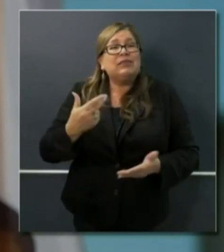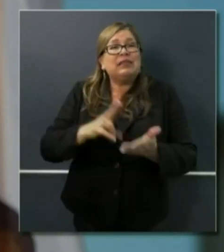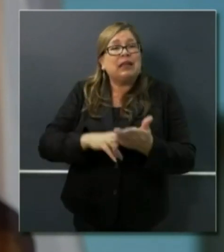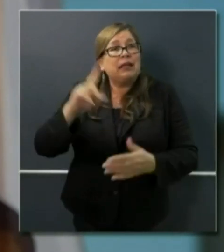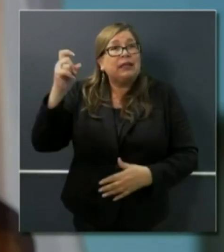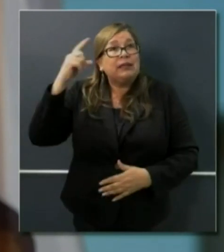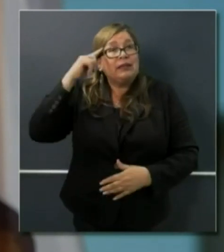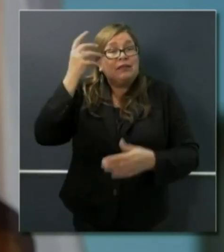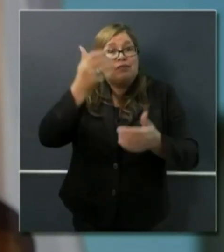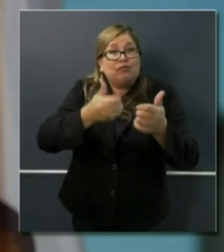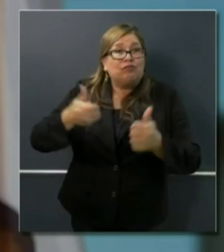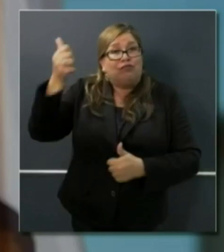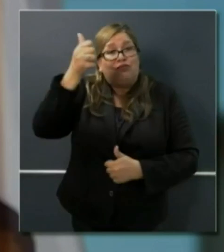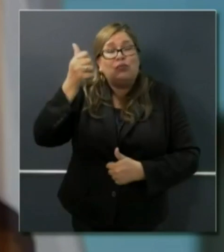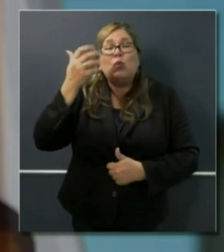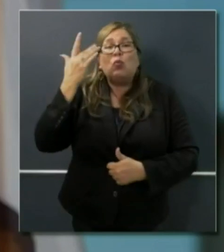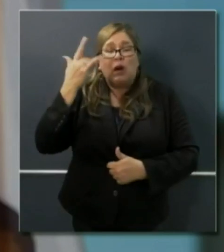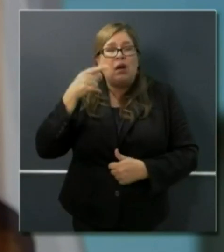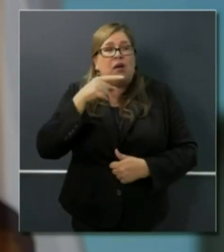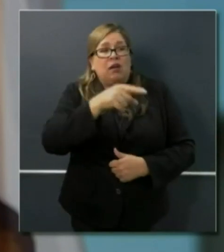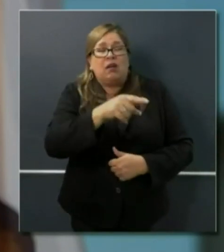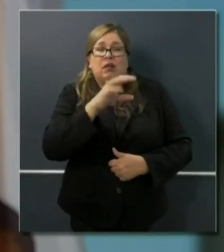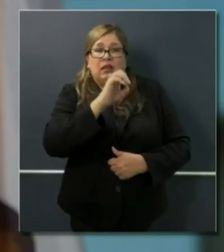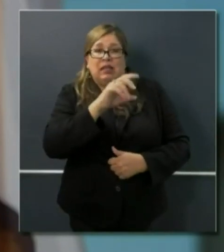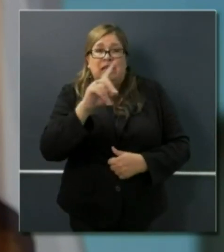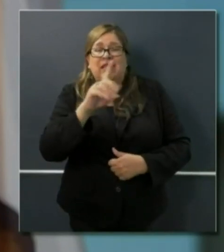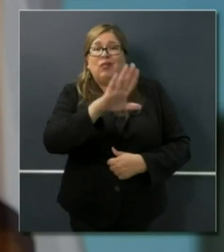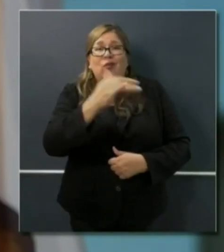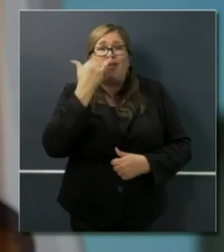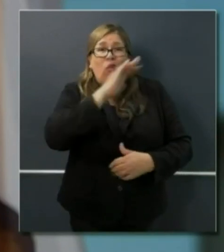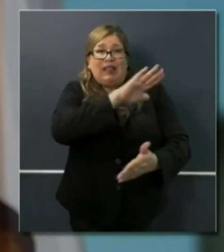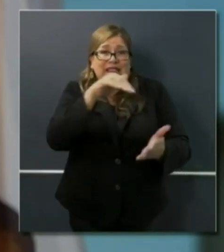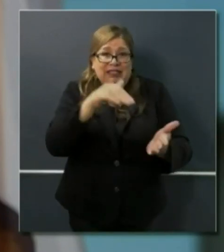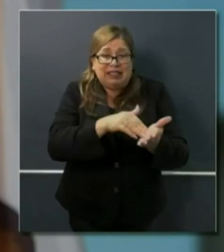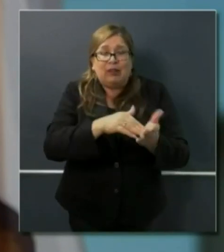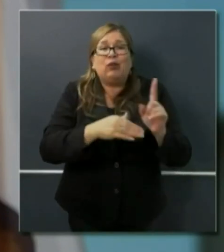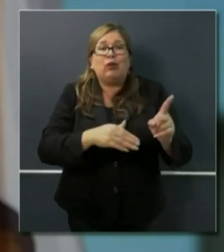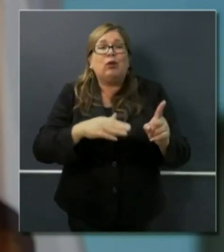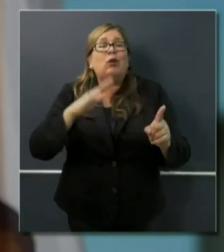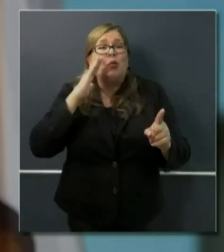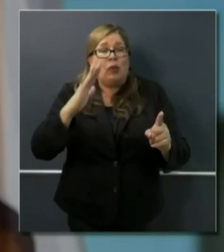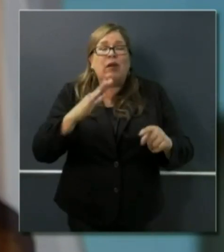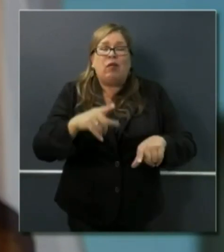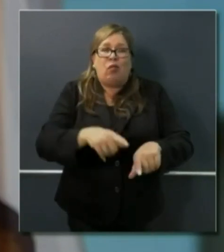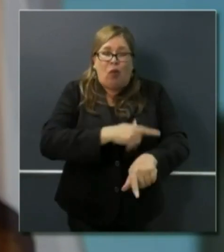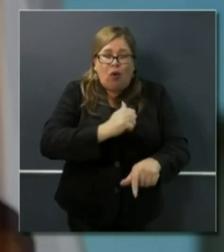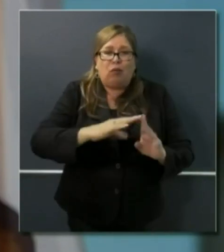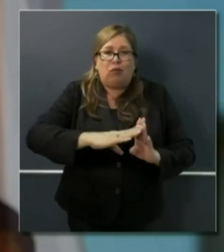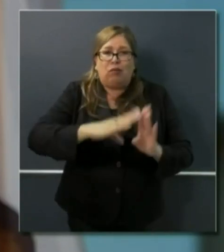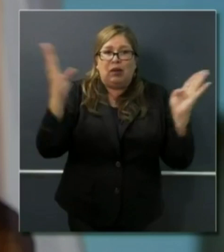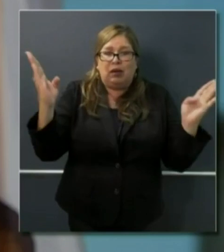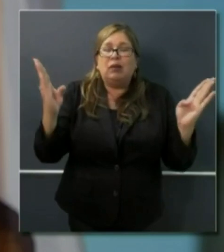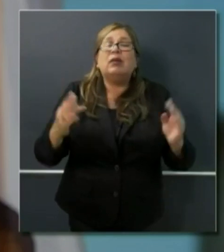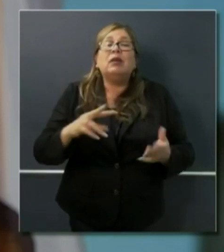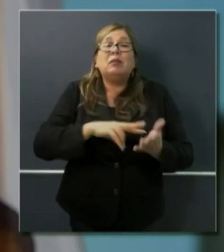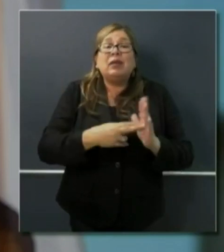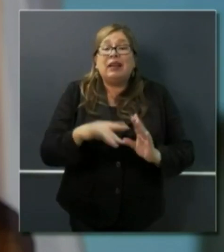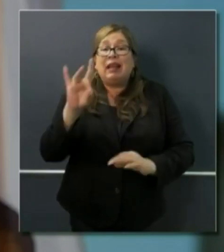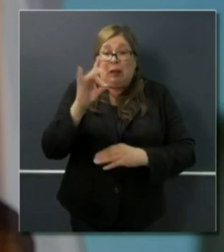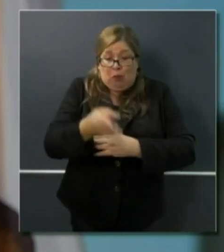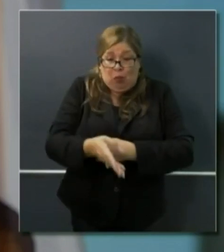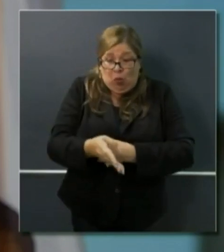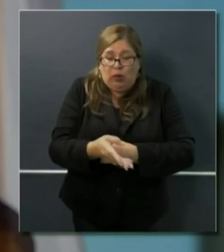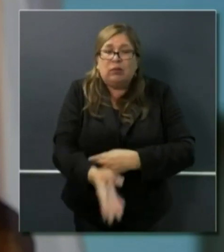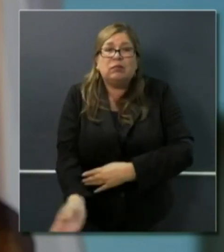so that we can meet the volumes of inquiry. We'll extend it from the hours of 8 in the morning to 8 in the evening, seven